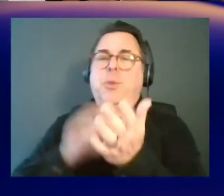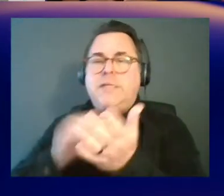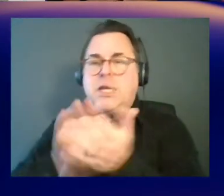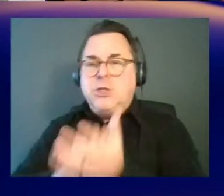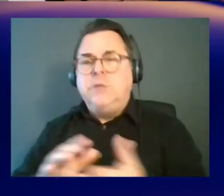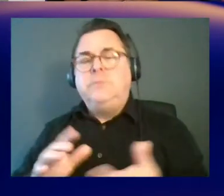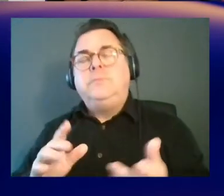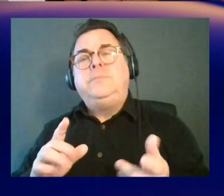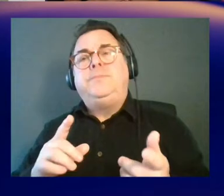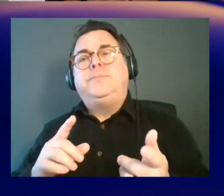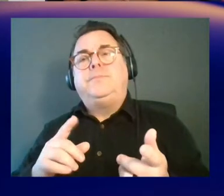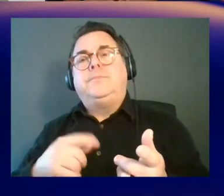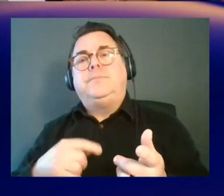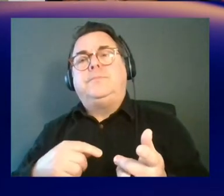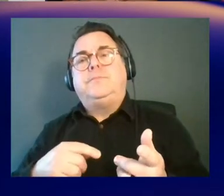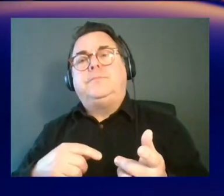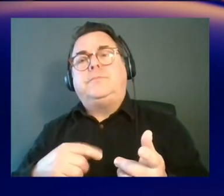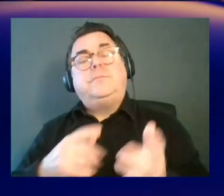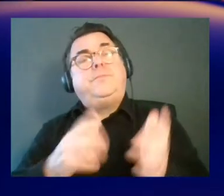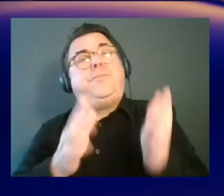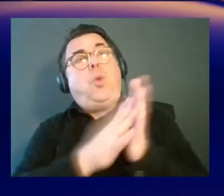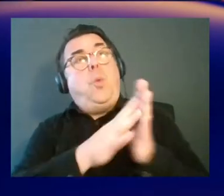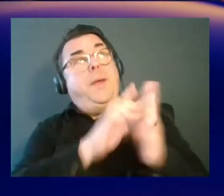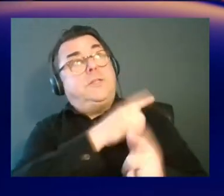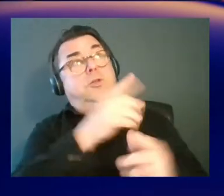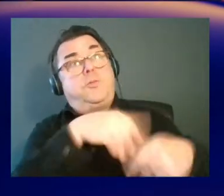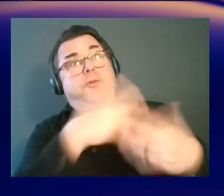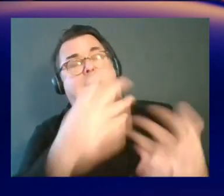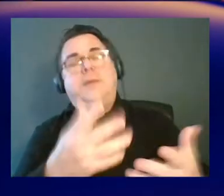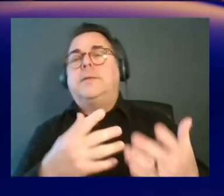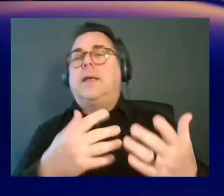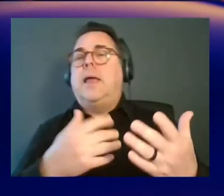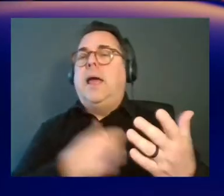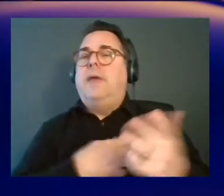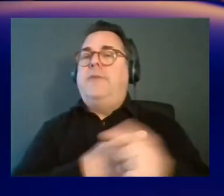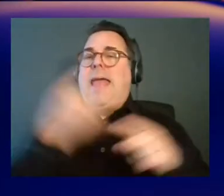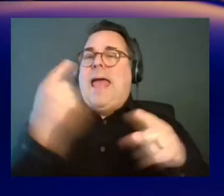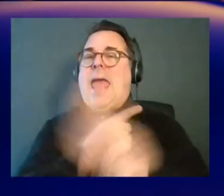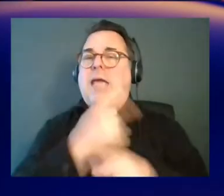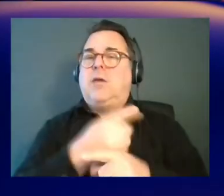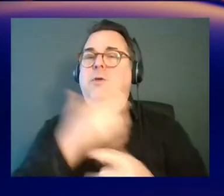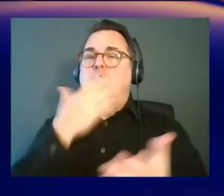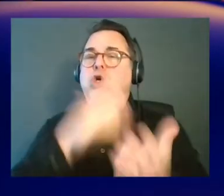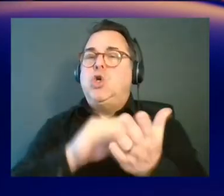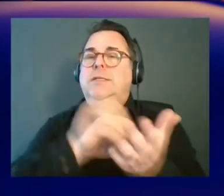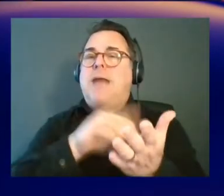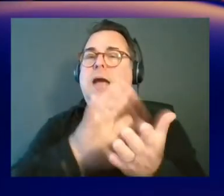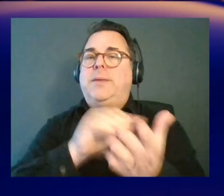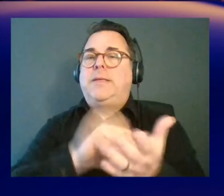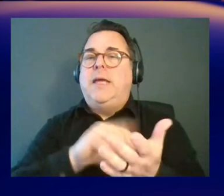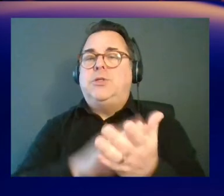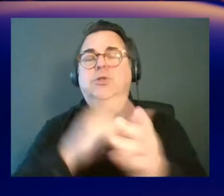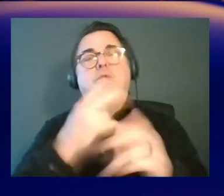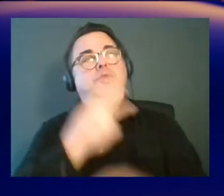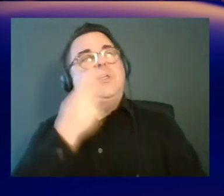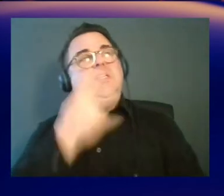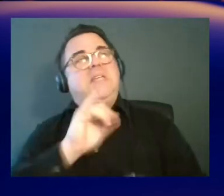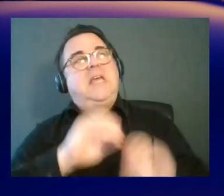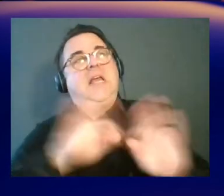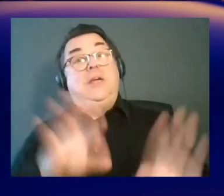request that our data providers maintain very accurate documentation for their users. Okay. Yeah.